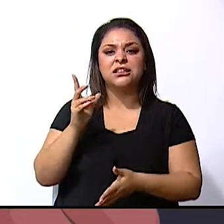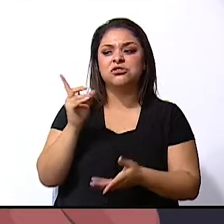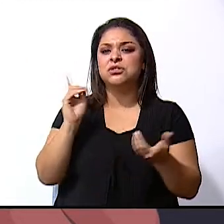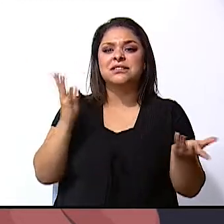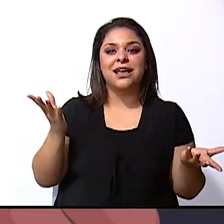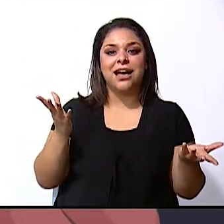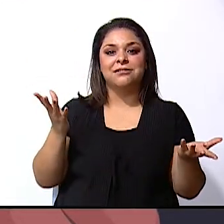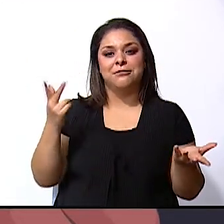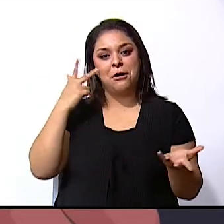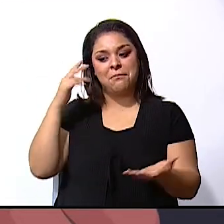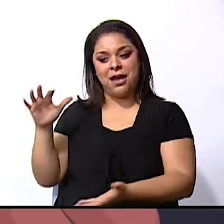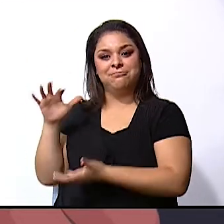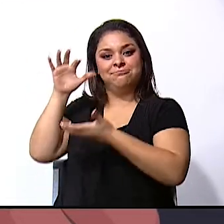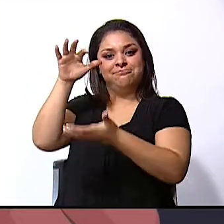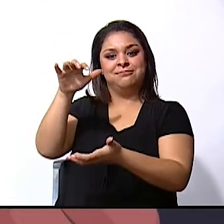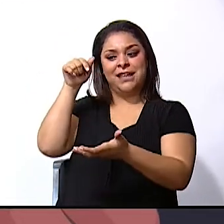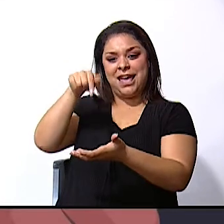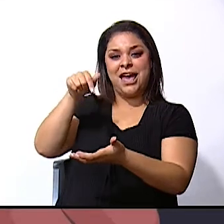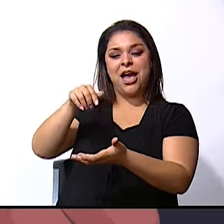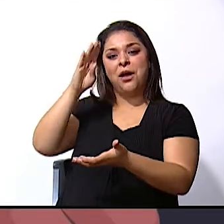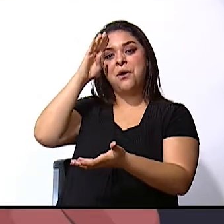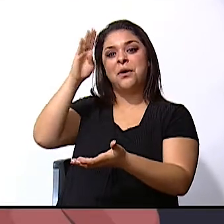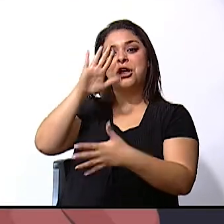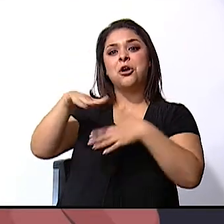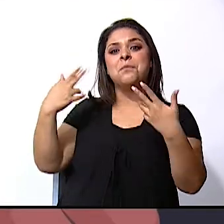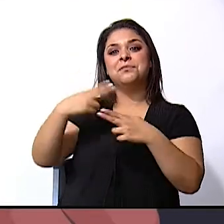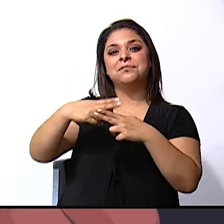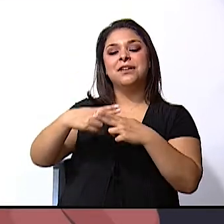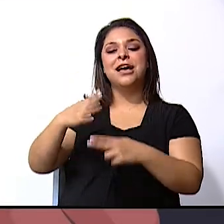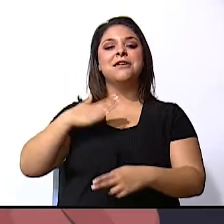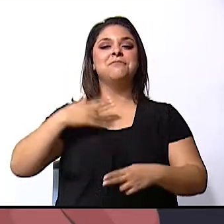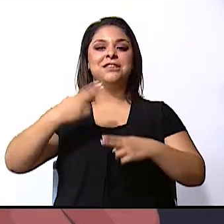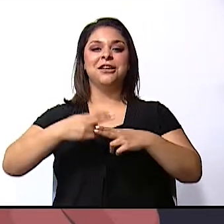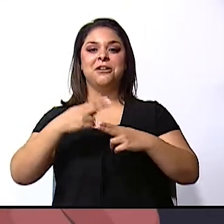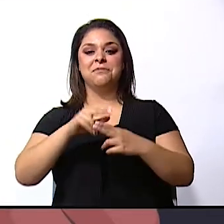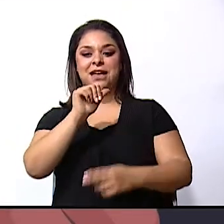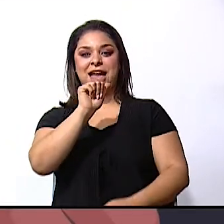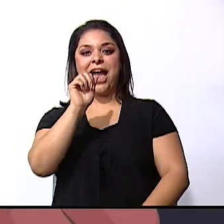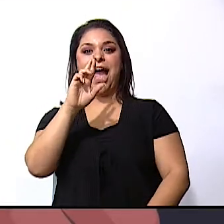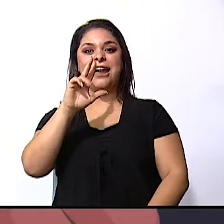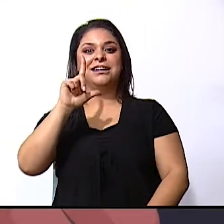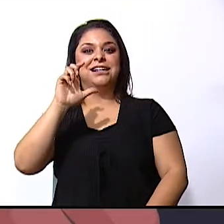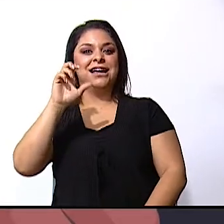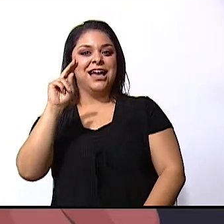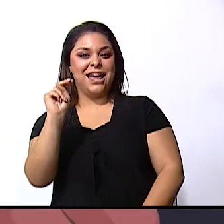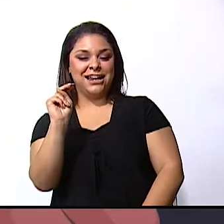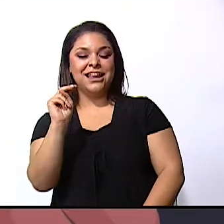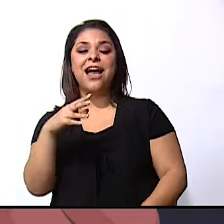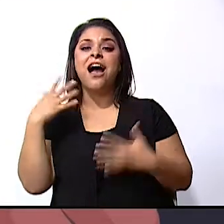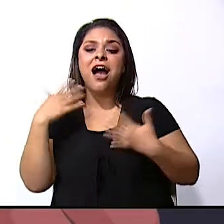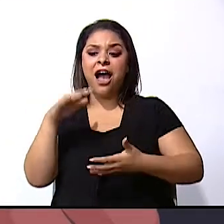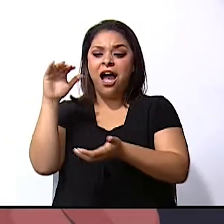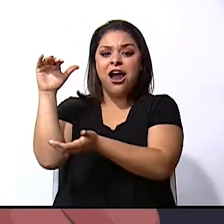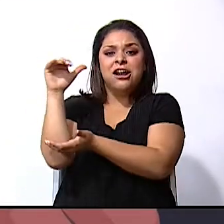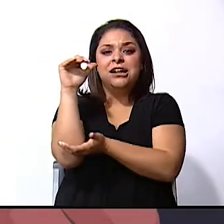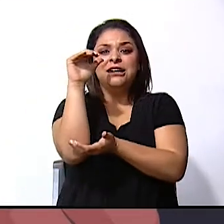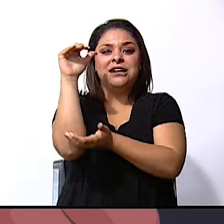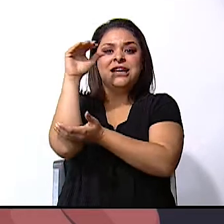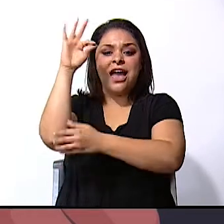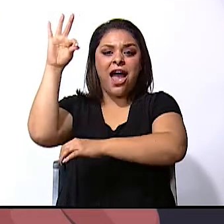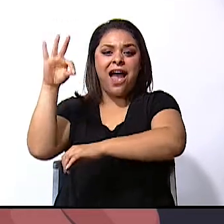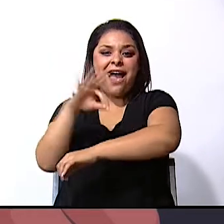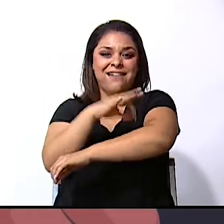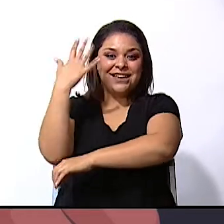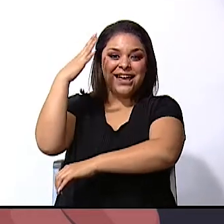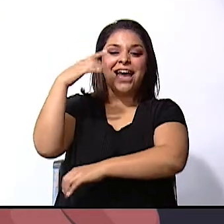hello what's her name my name is arlene arlene the bee nice to meet you